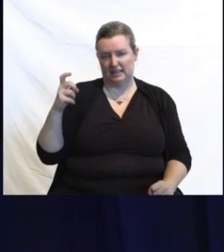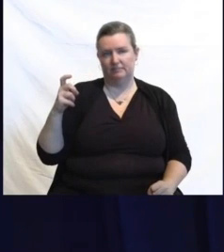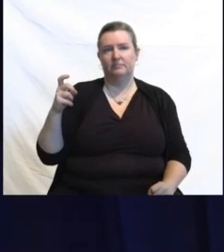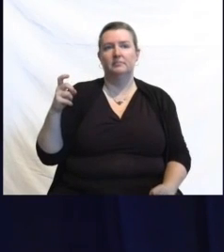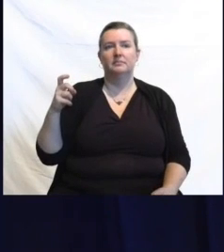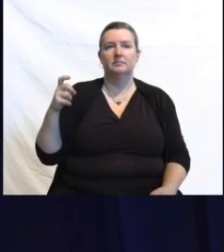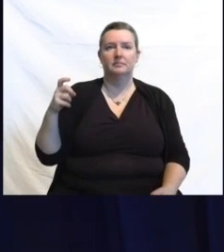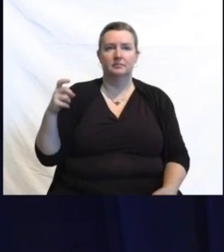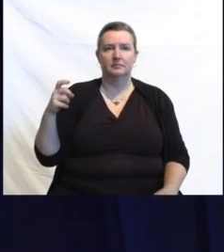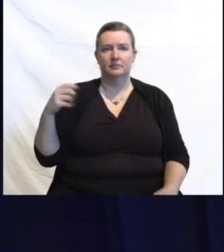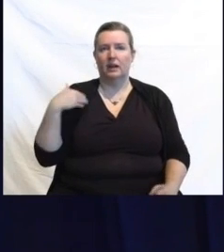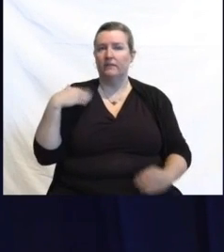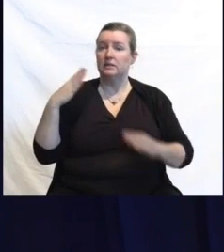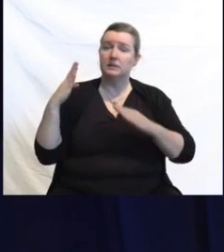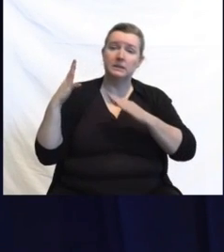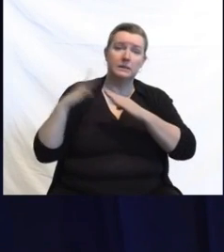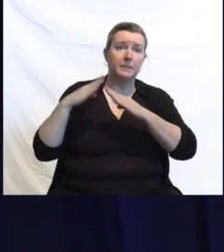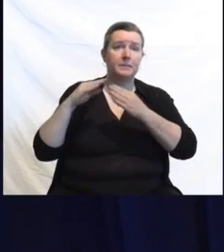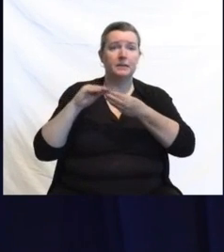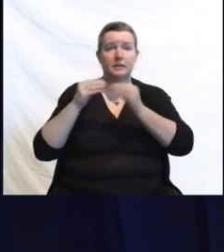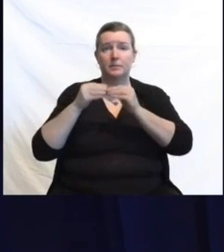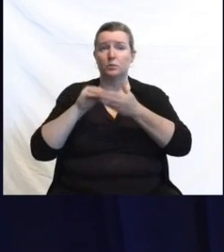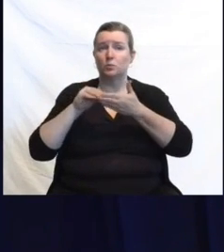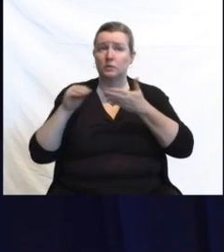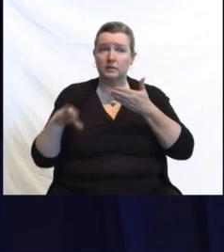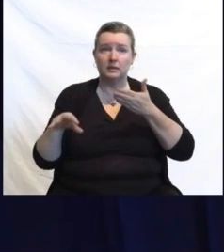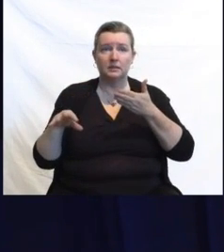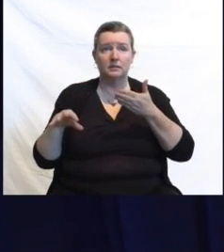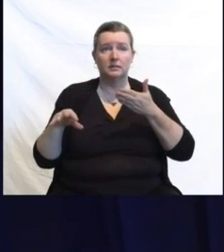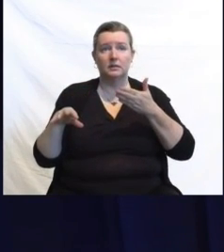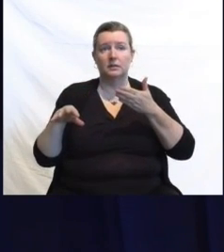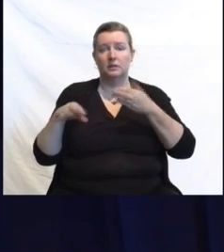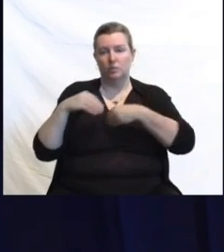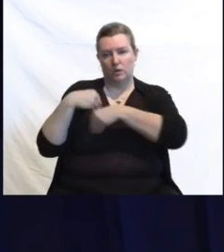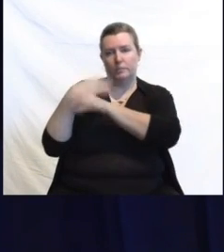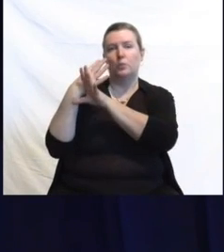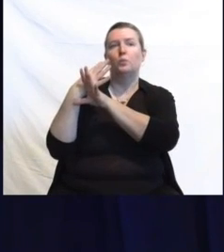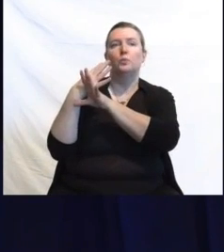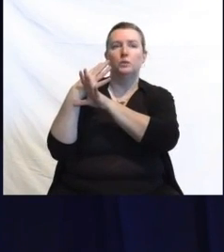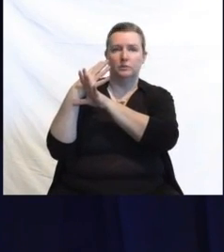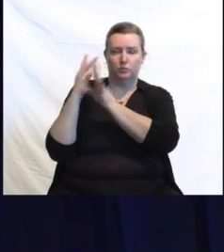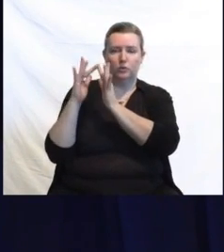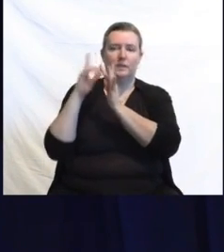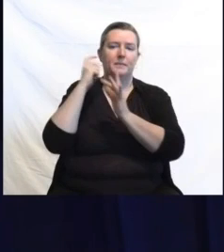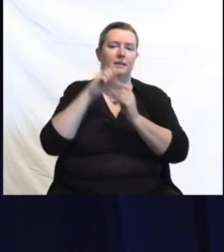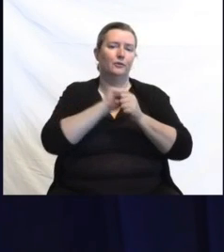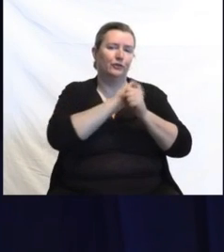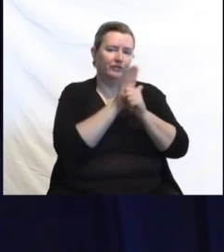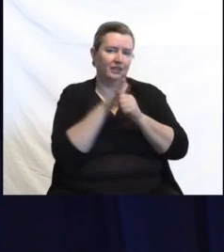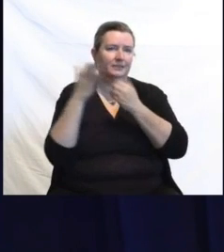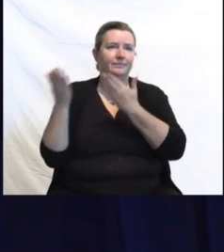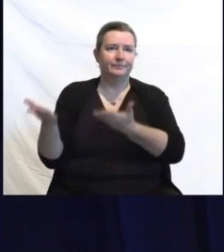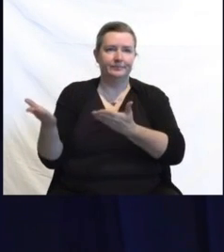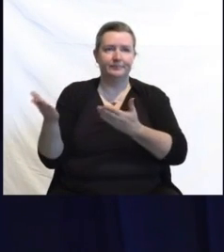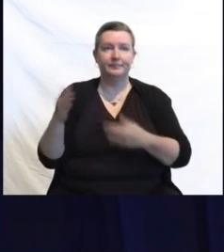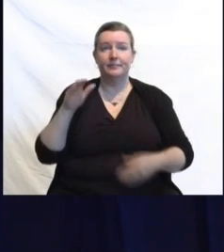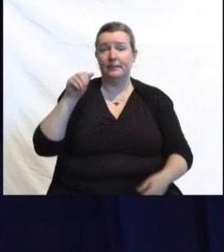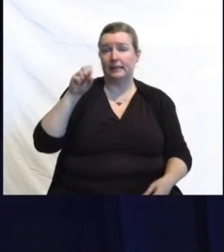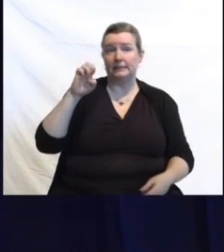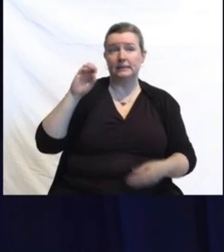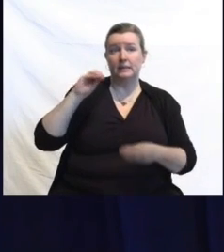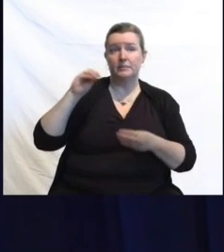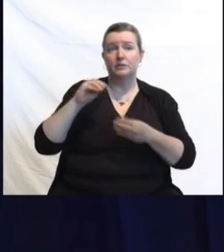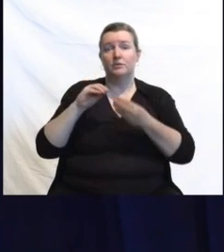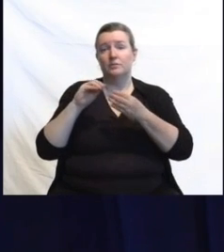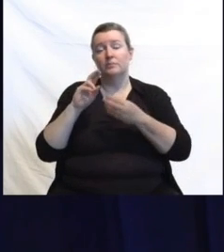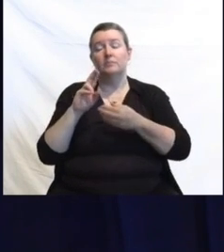for reasons attributed to COVID-19 exclusion. Case rates at colleges and universities peaked in mid